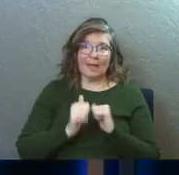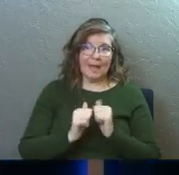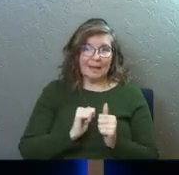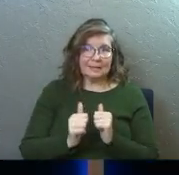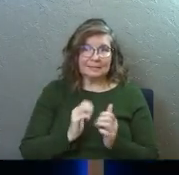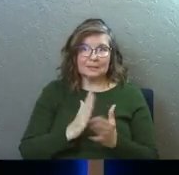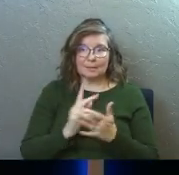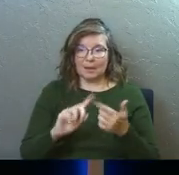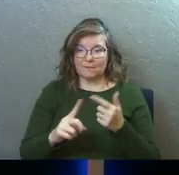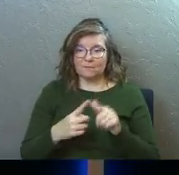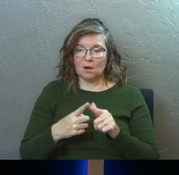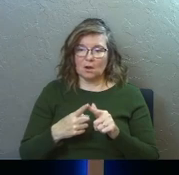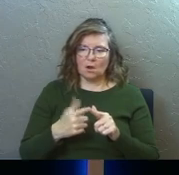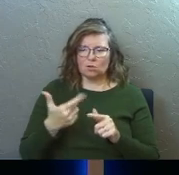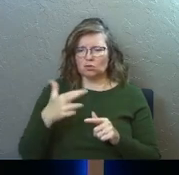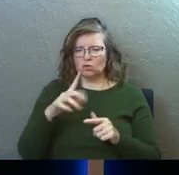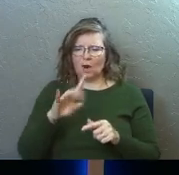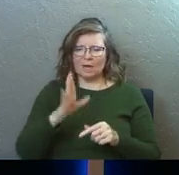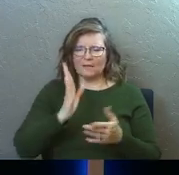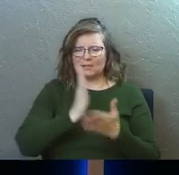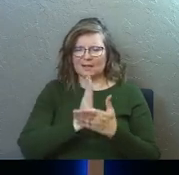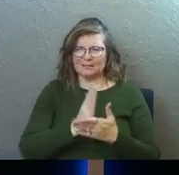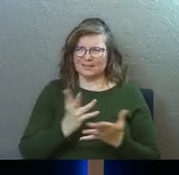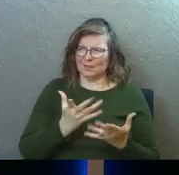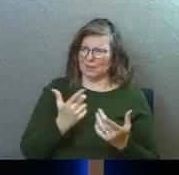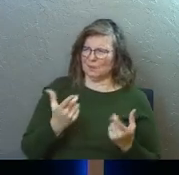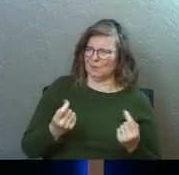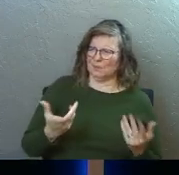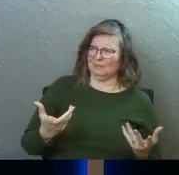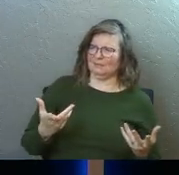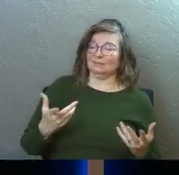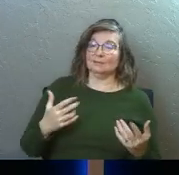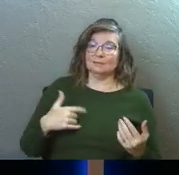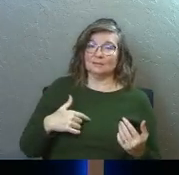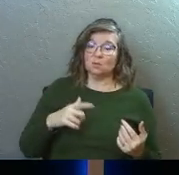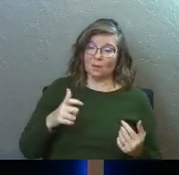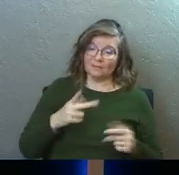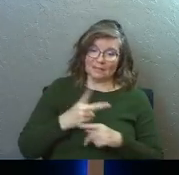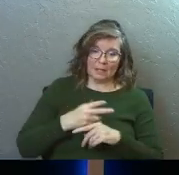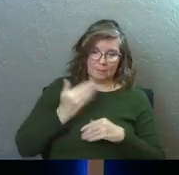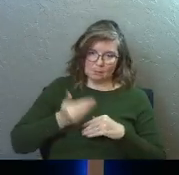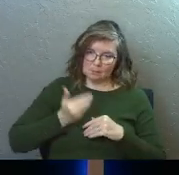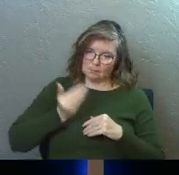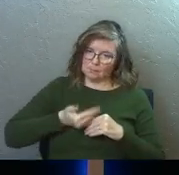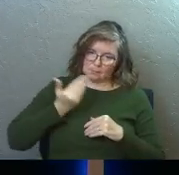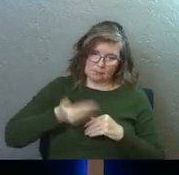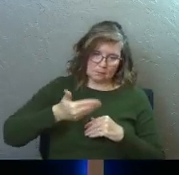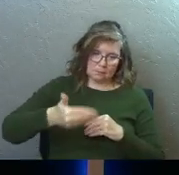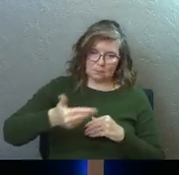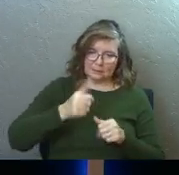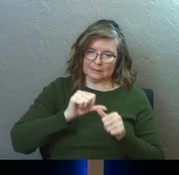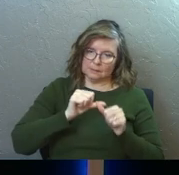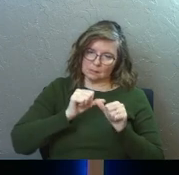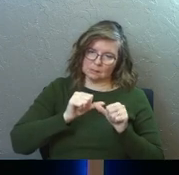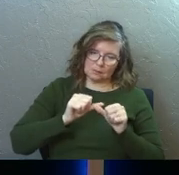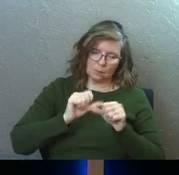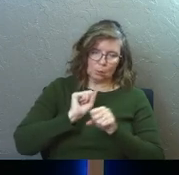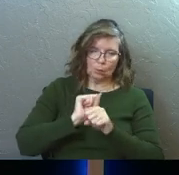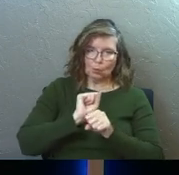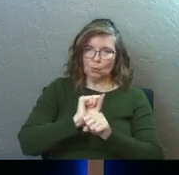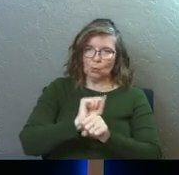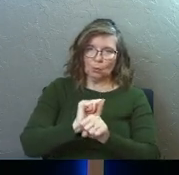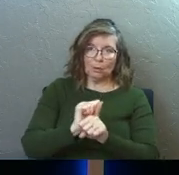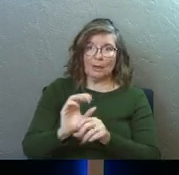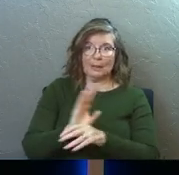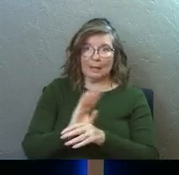athletes that, like some of my friends, like, grind never stops. It's like, what are you doing, man? It doesn't. You got to keep going. Got to keep going. Keep working, keep working, keep